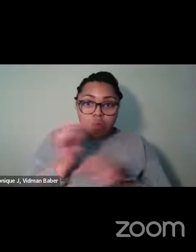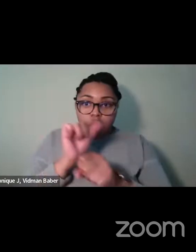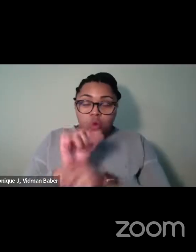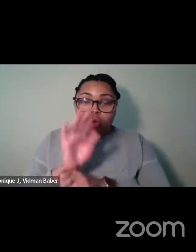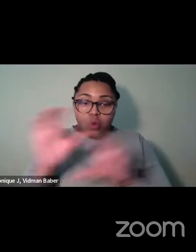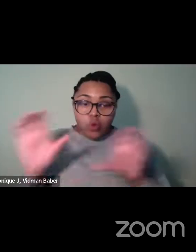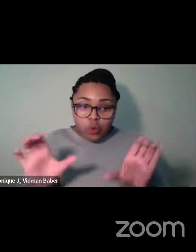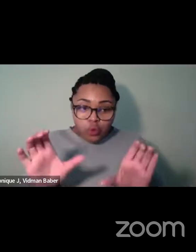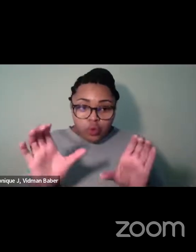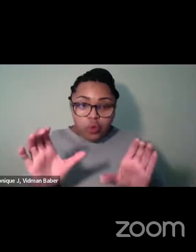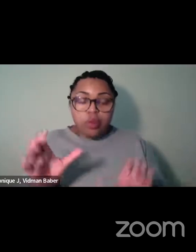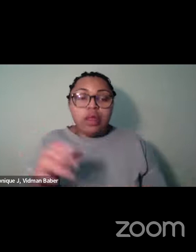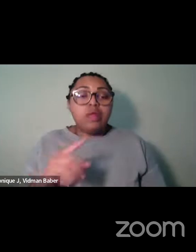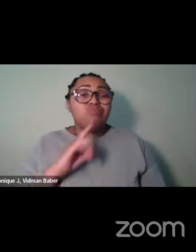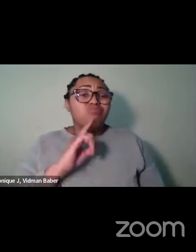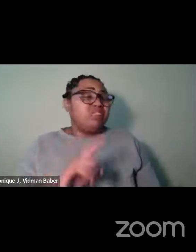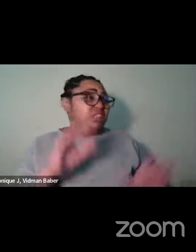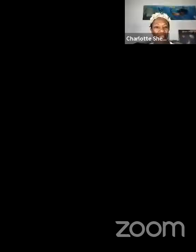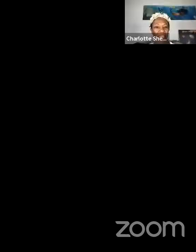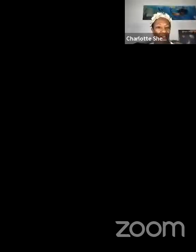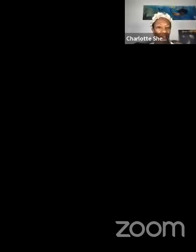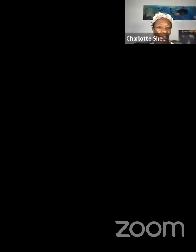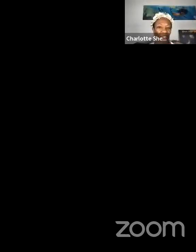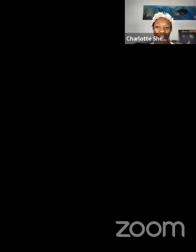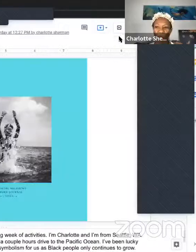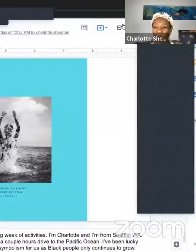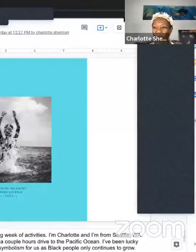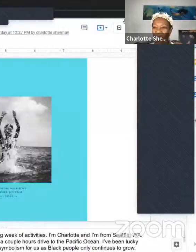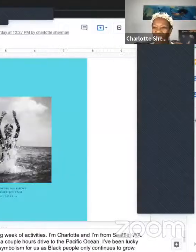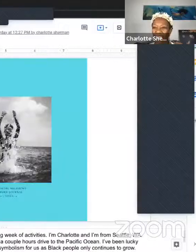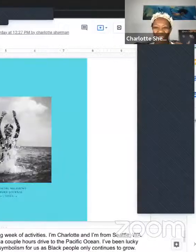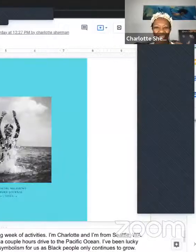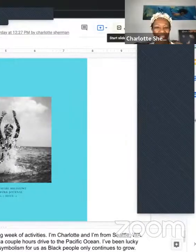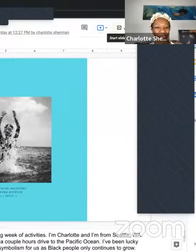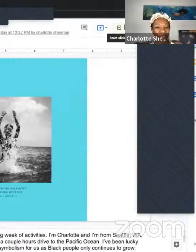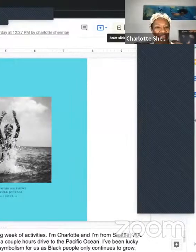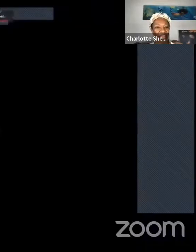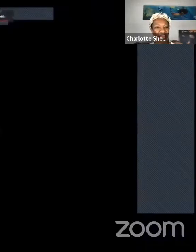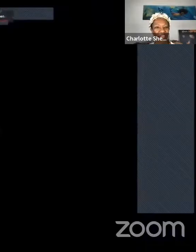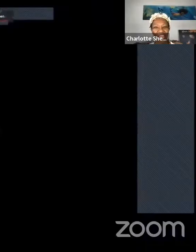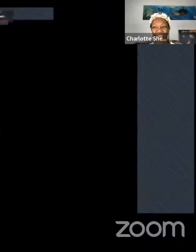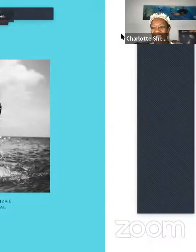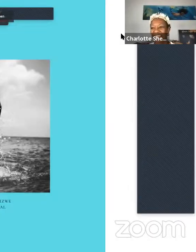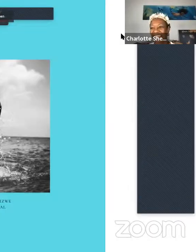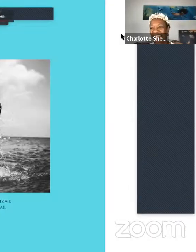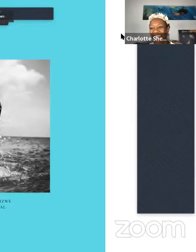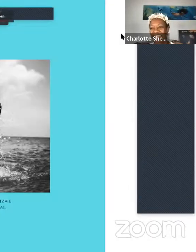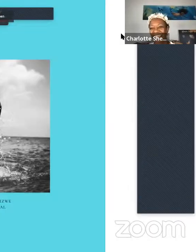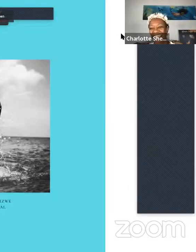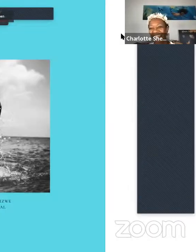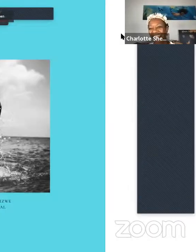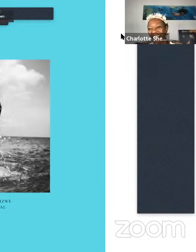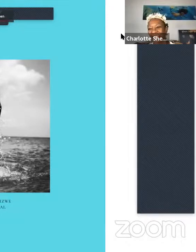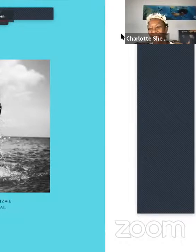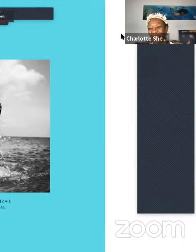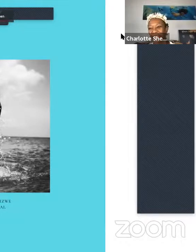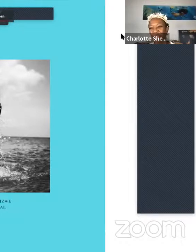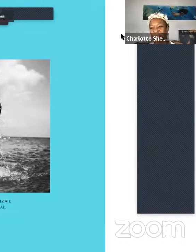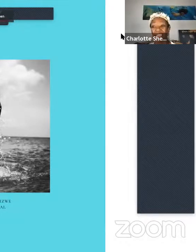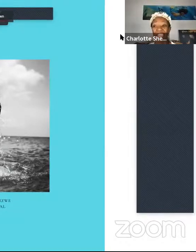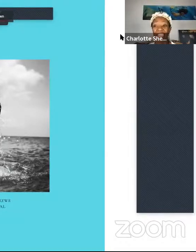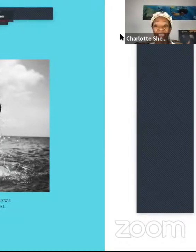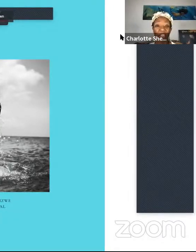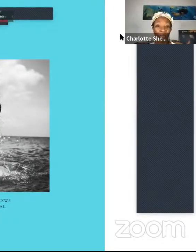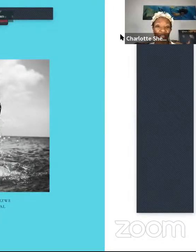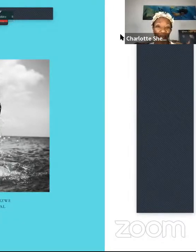and just really grateful for the fact that our young people can have access to your